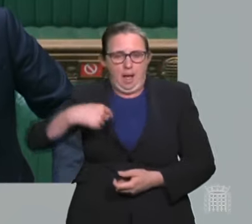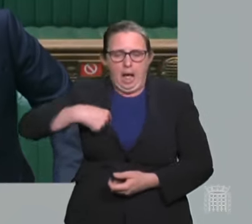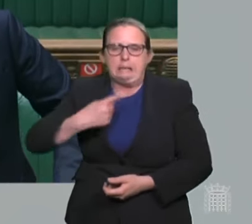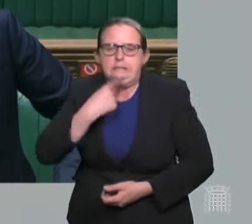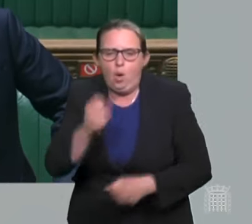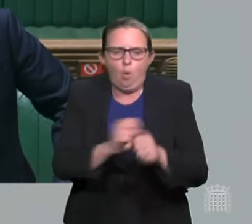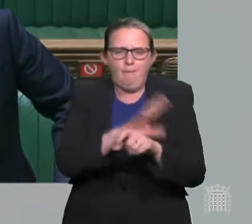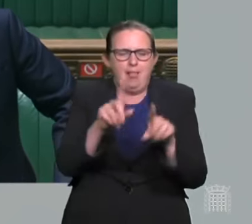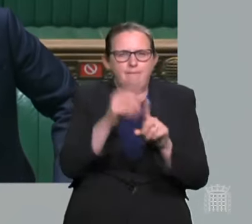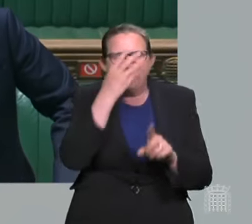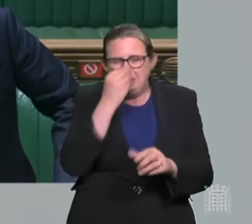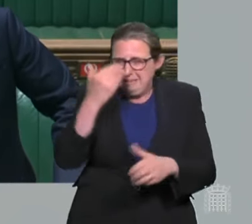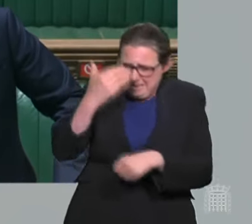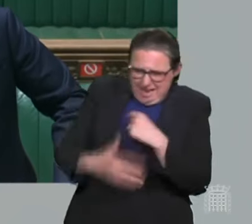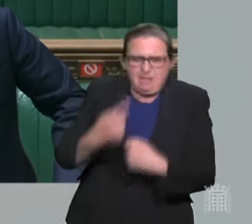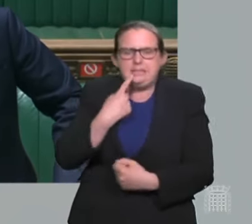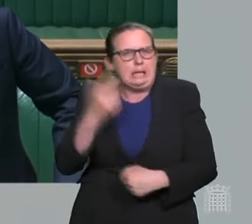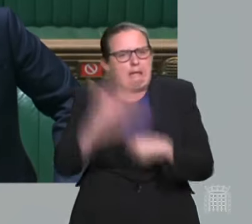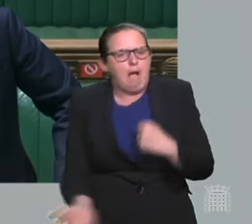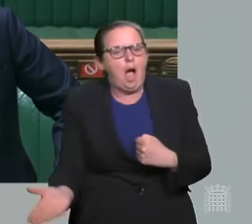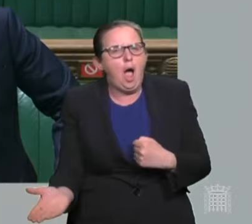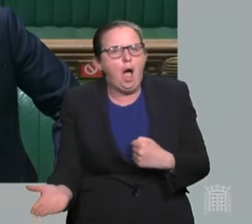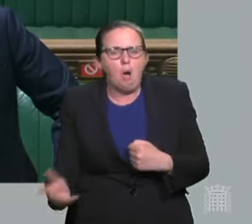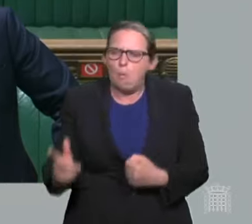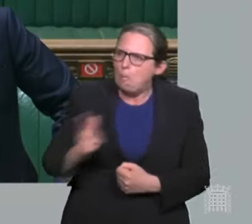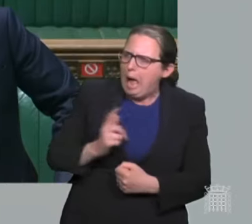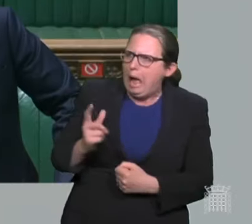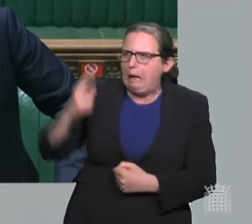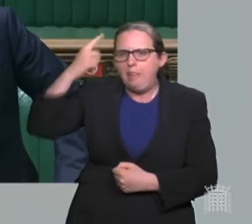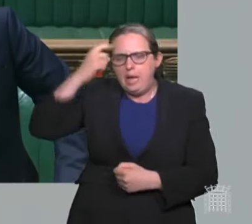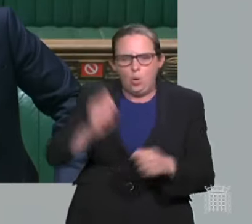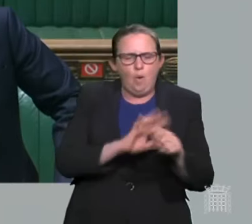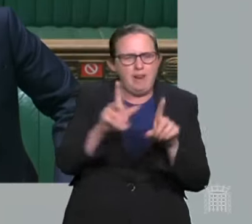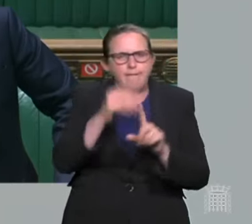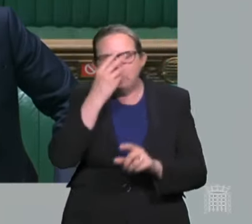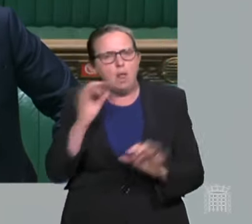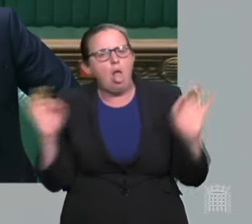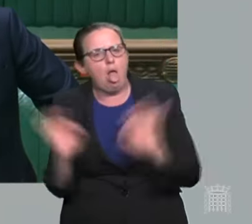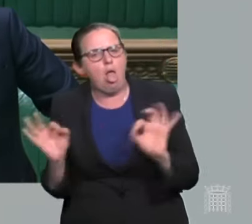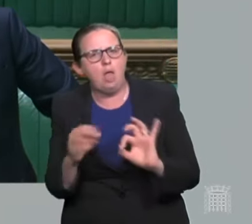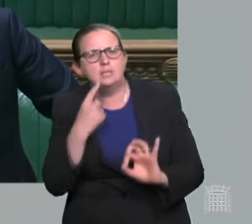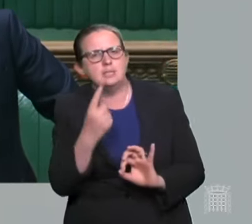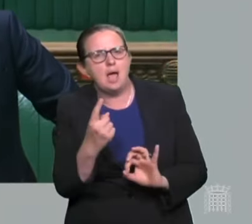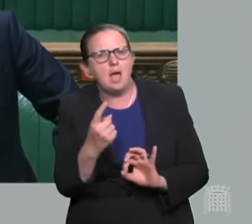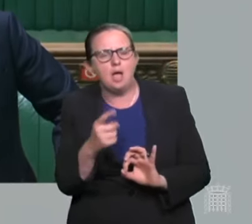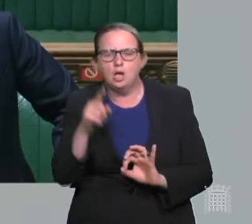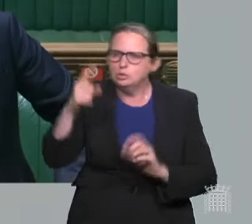would be complete nonsense for anyone to suggest that COVID is like flu. She should think about the millions of people across the world, the thousands that have died